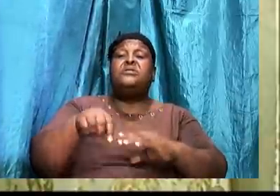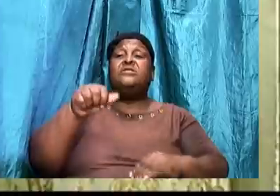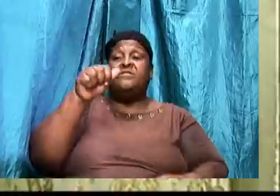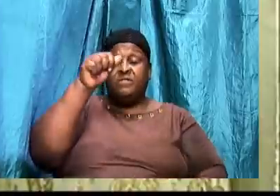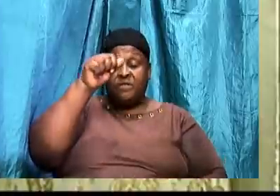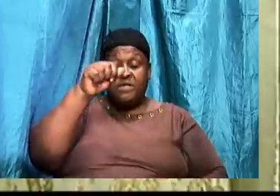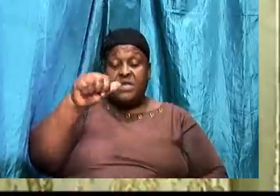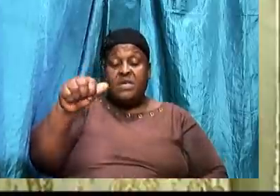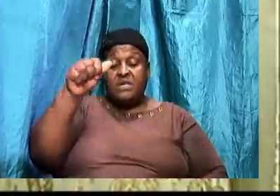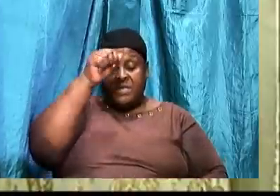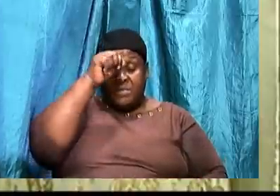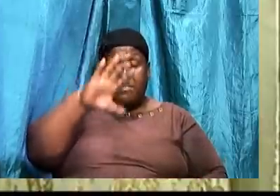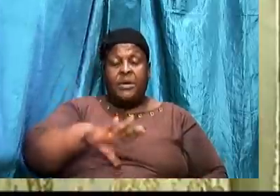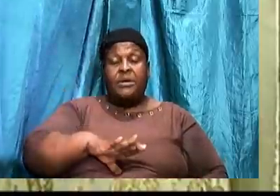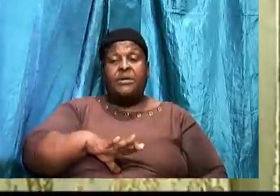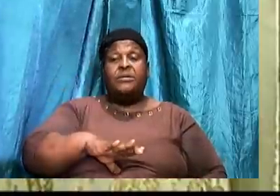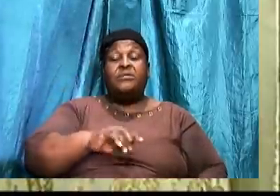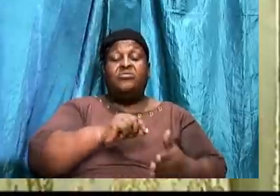The writer.